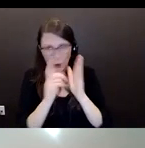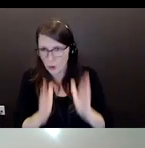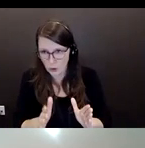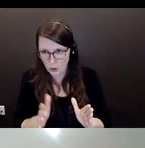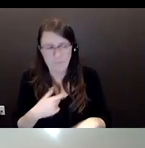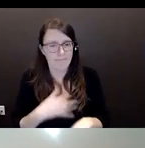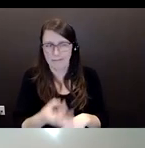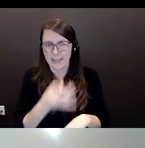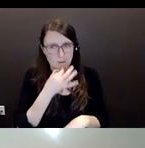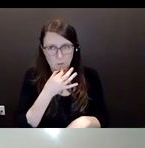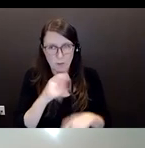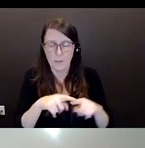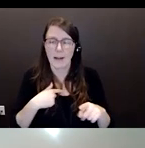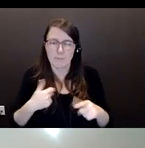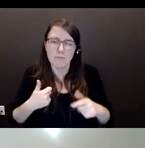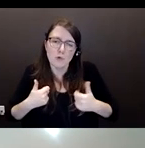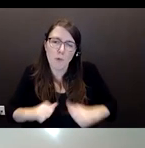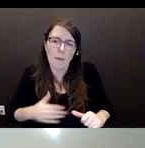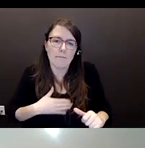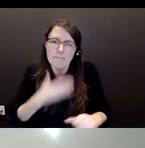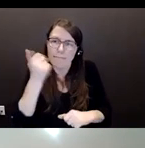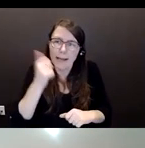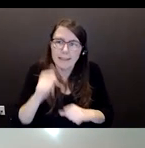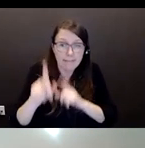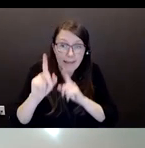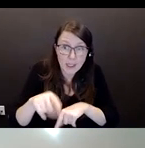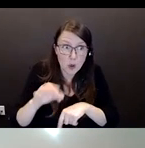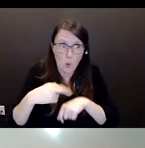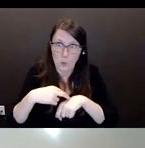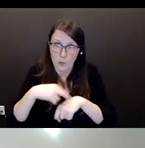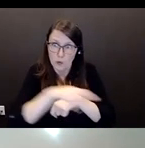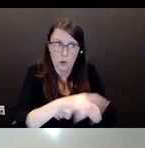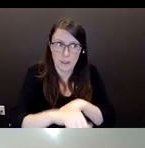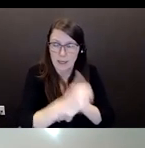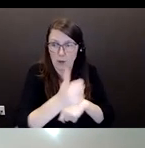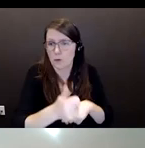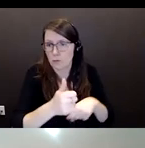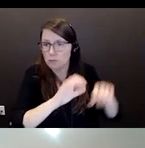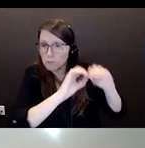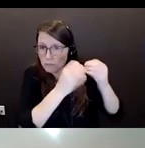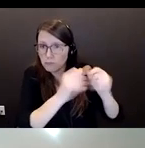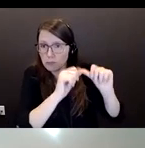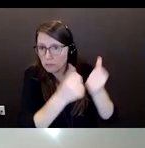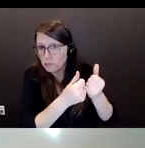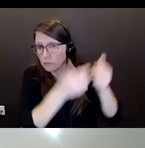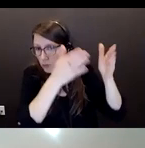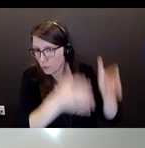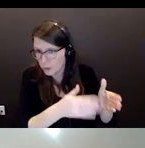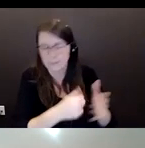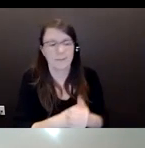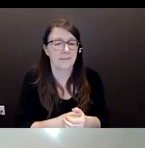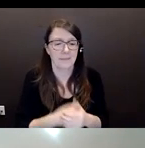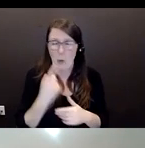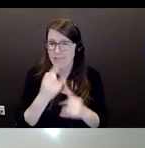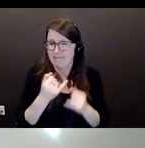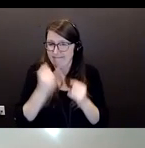best either answer and or direction that I can give you. But if you, for the last little minute that I have left,